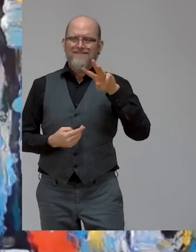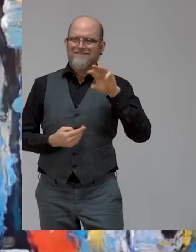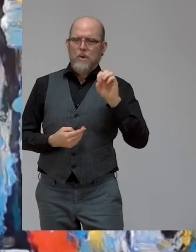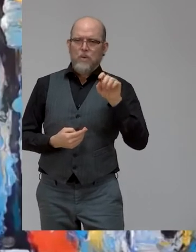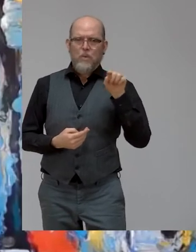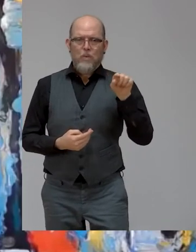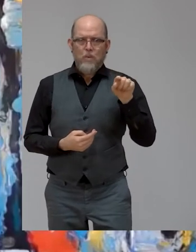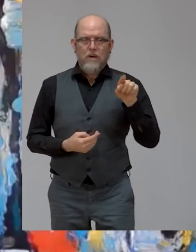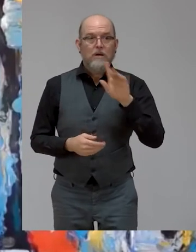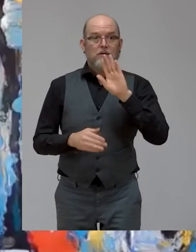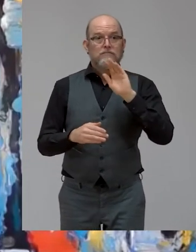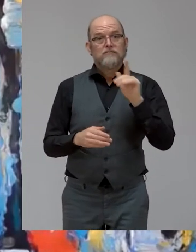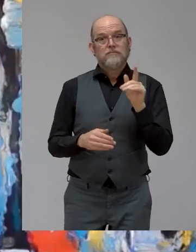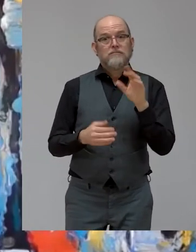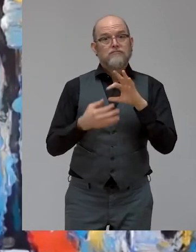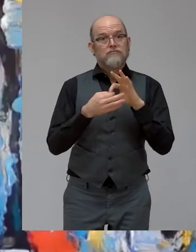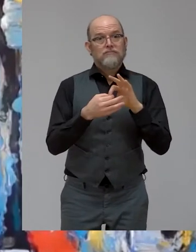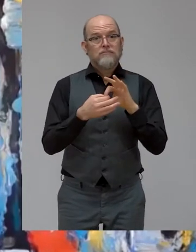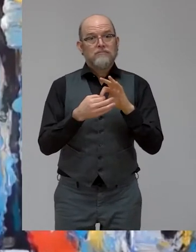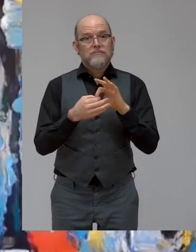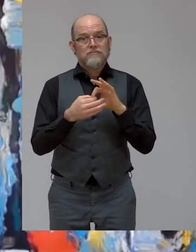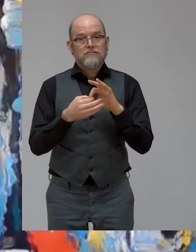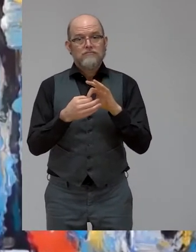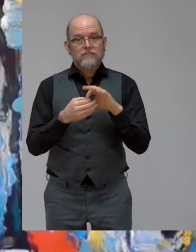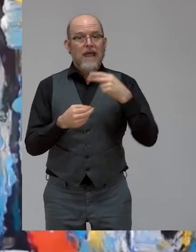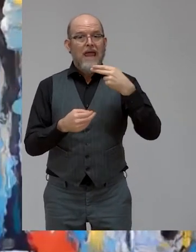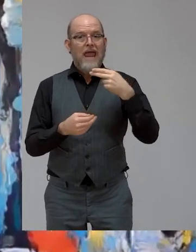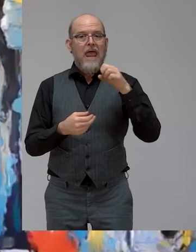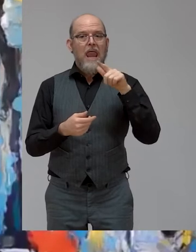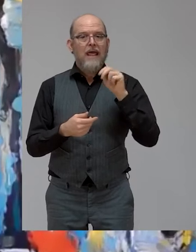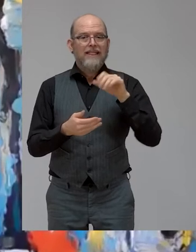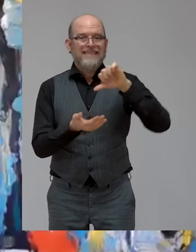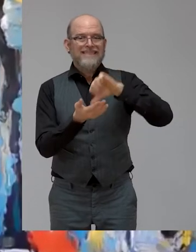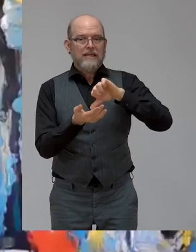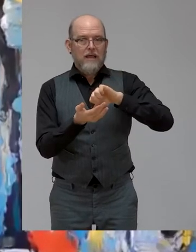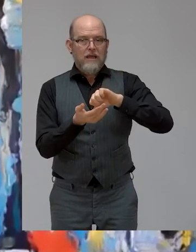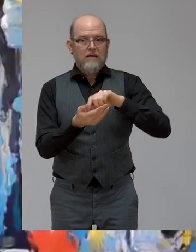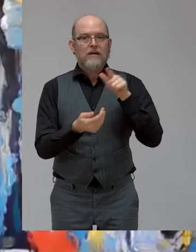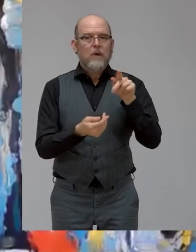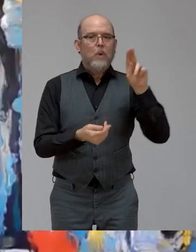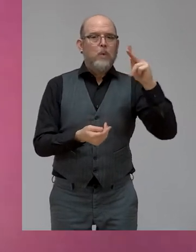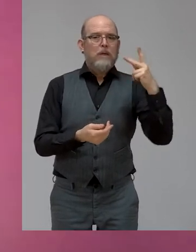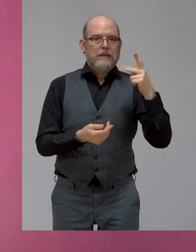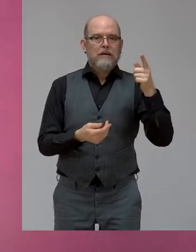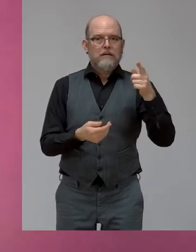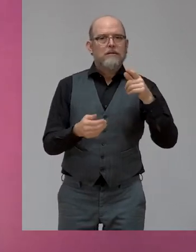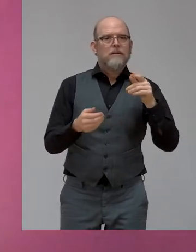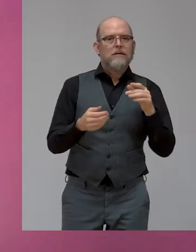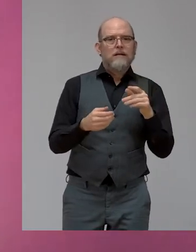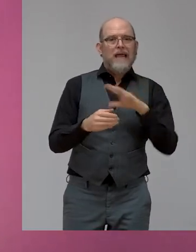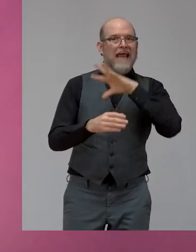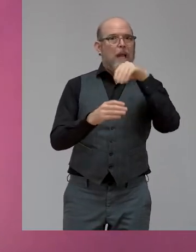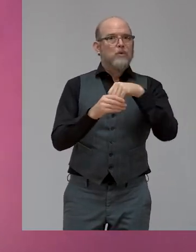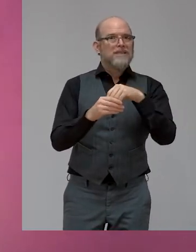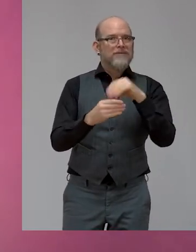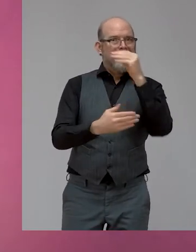Design in the UK and a leader in the field of inclusive design. Rama, my dear friend, please. Thank you, Mikhail. And